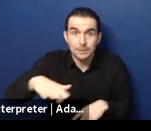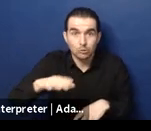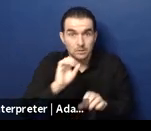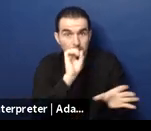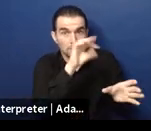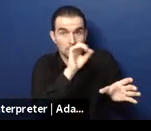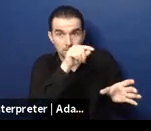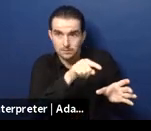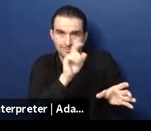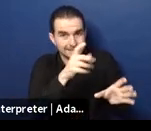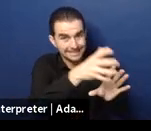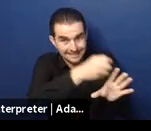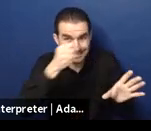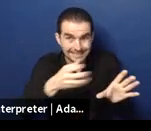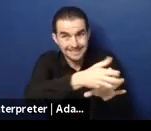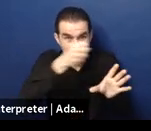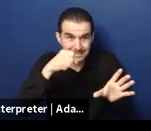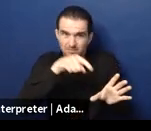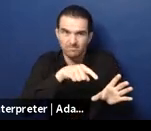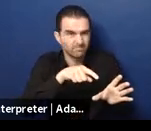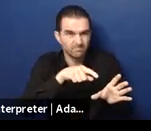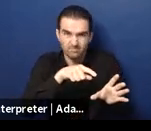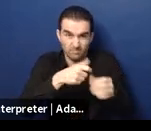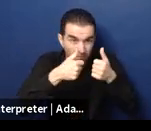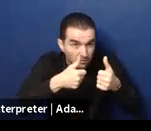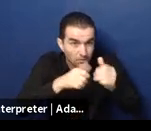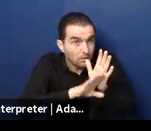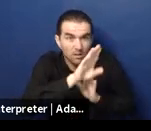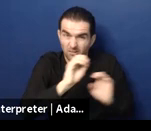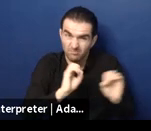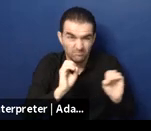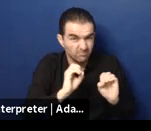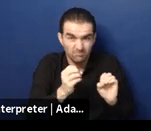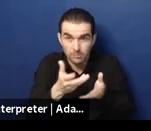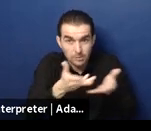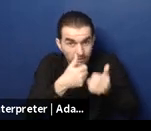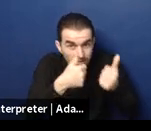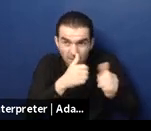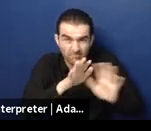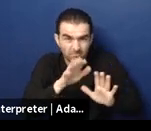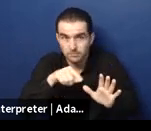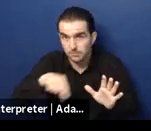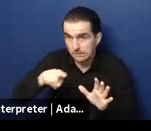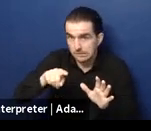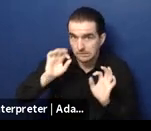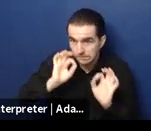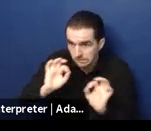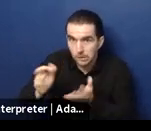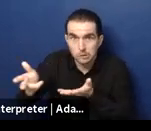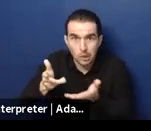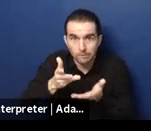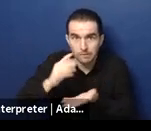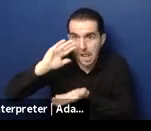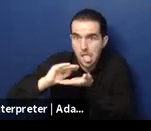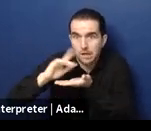some services, daycare centers, you know, where there may have been a bit of an overdoing